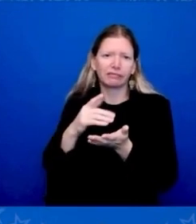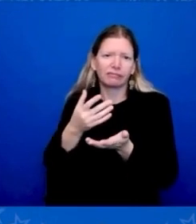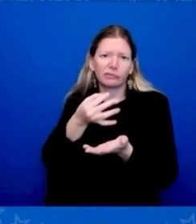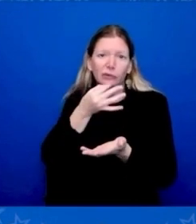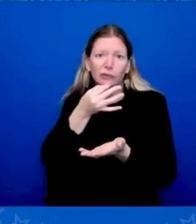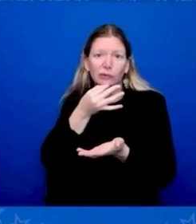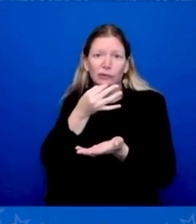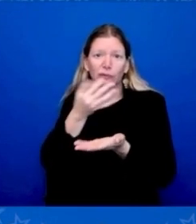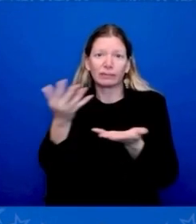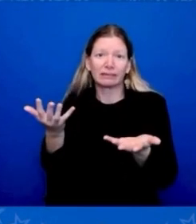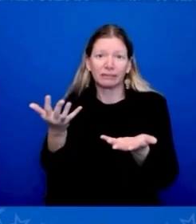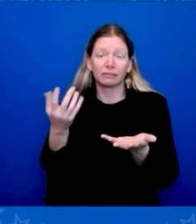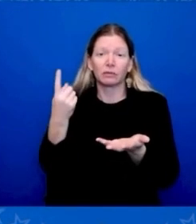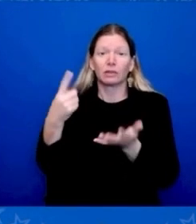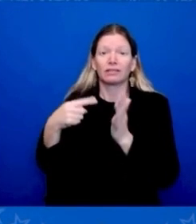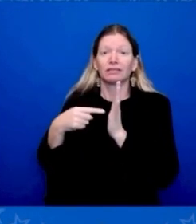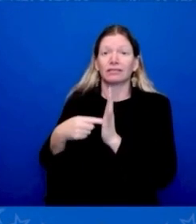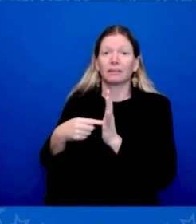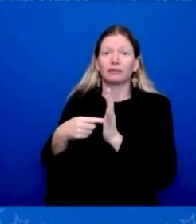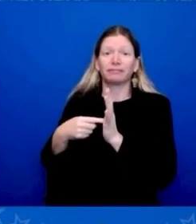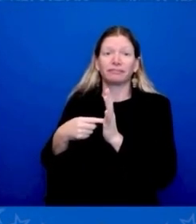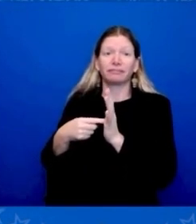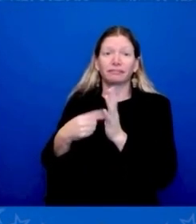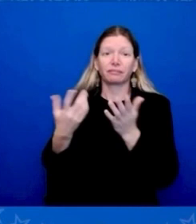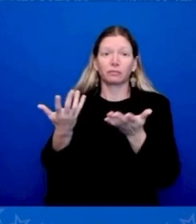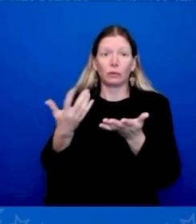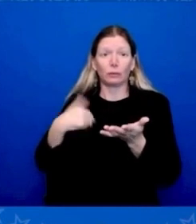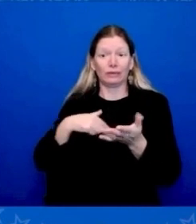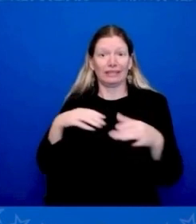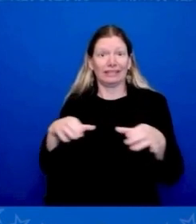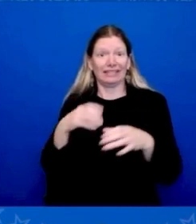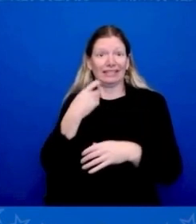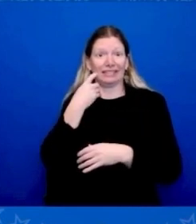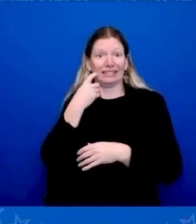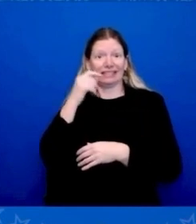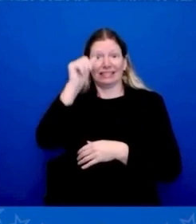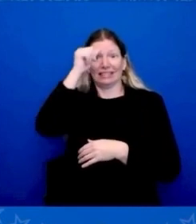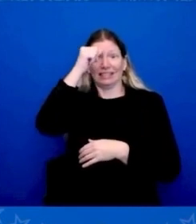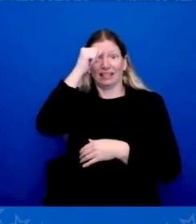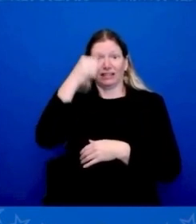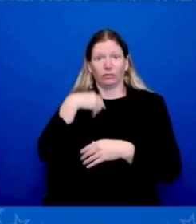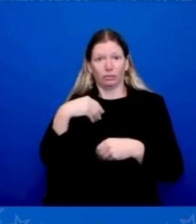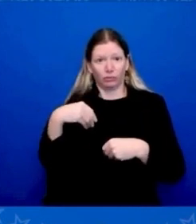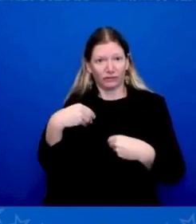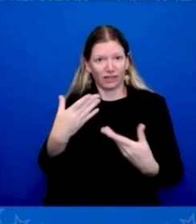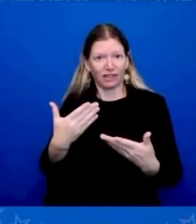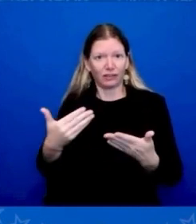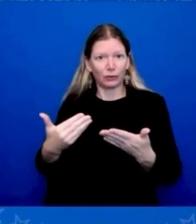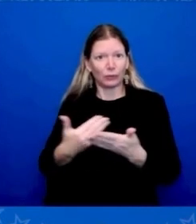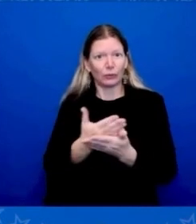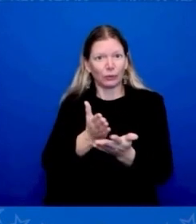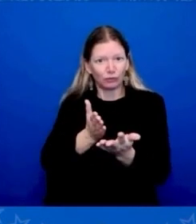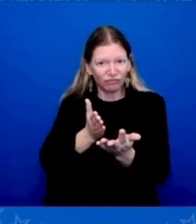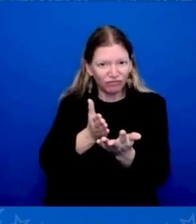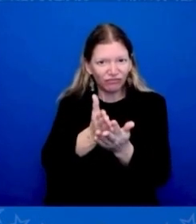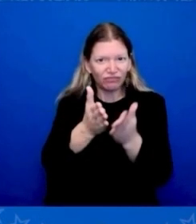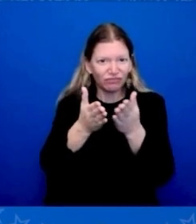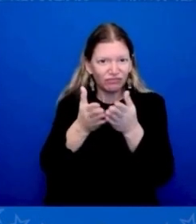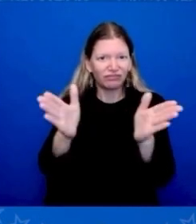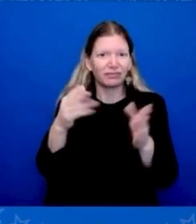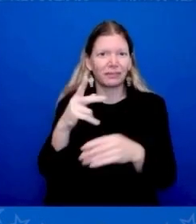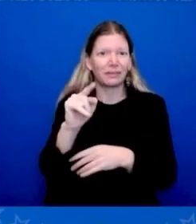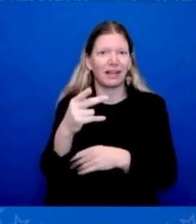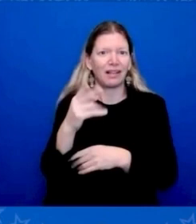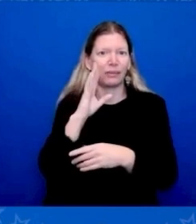going to save everybody money, increase the third world — the third world, the global South's